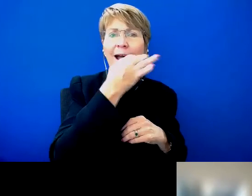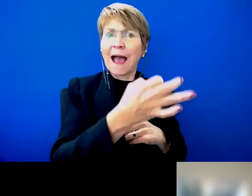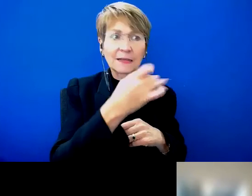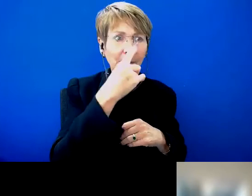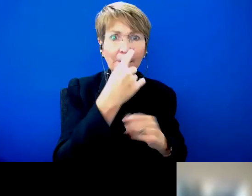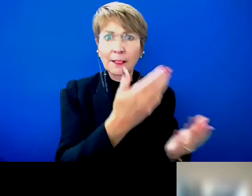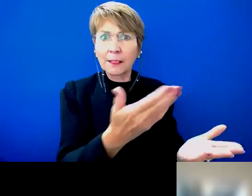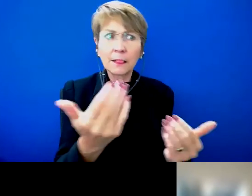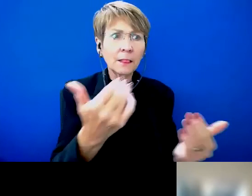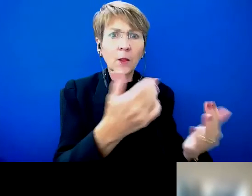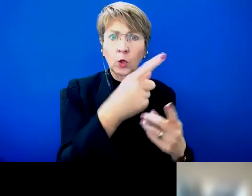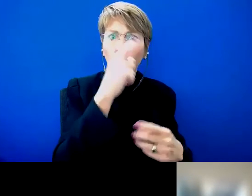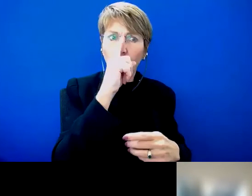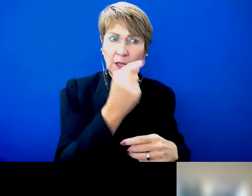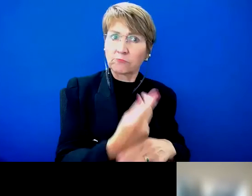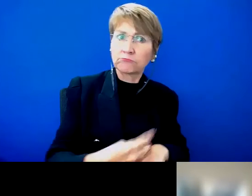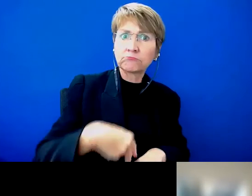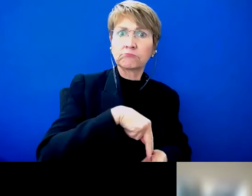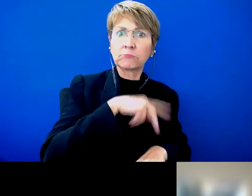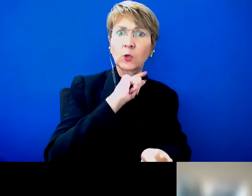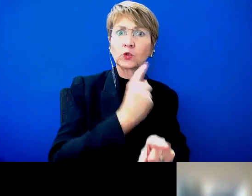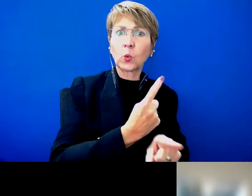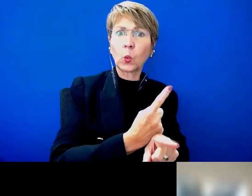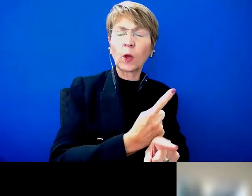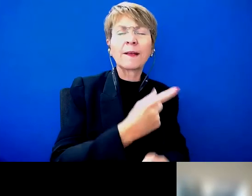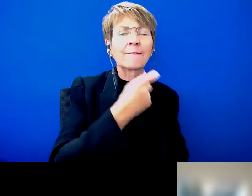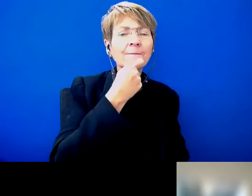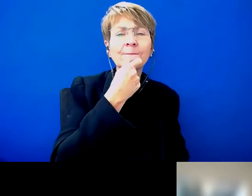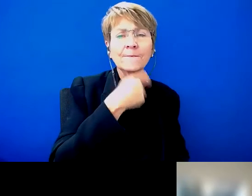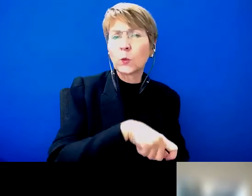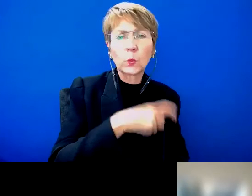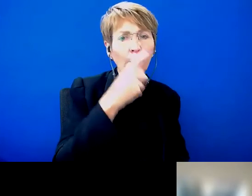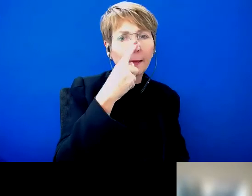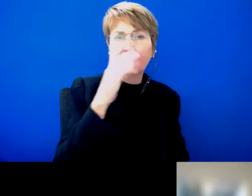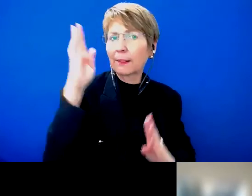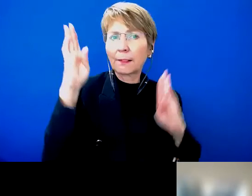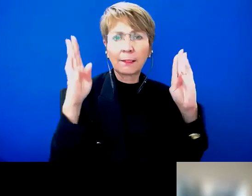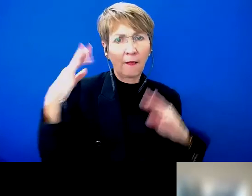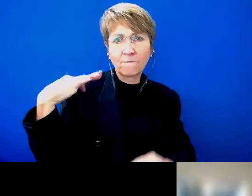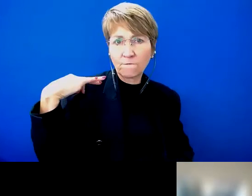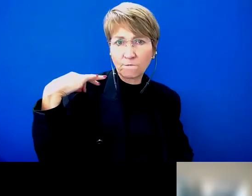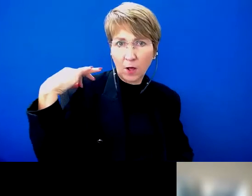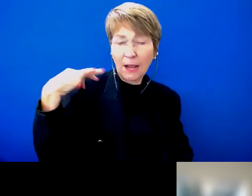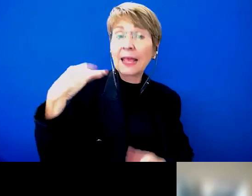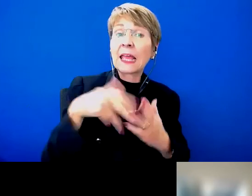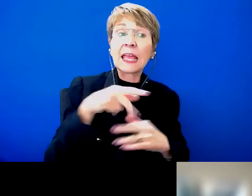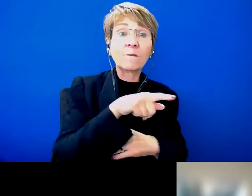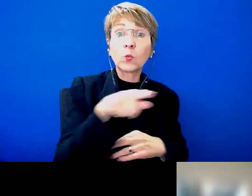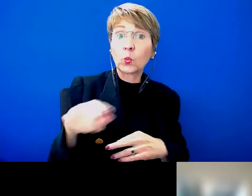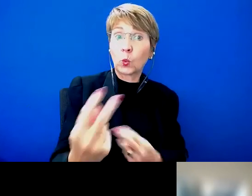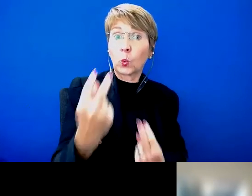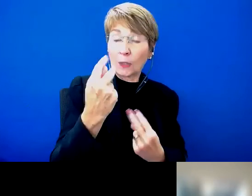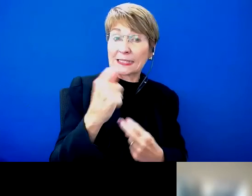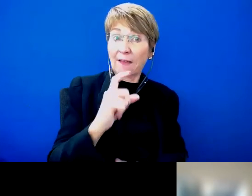ambassadors for this campaign. We haven't had a huge response to that call out, so I will be extending it. So, if there's anyone on this call this afternoon